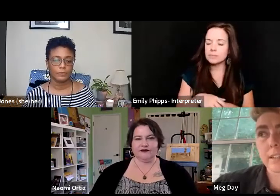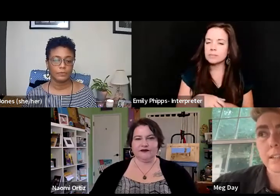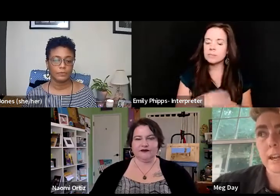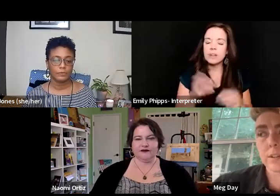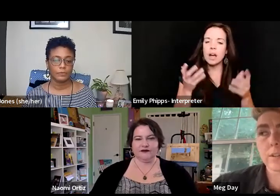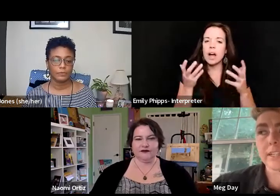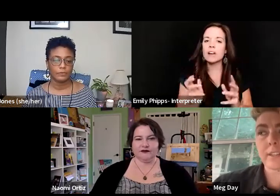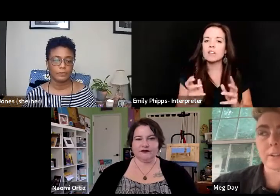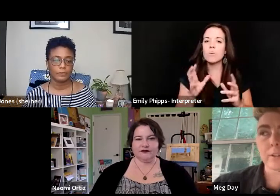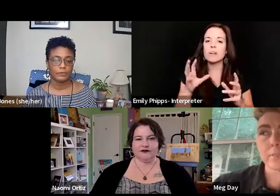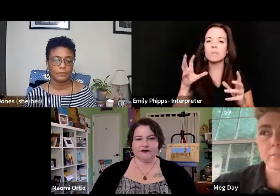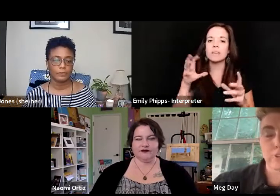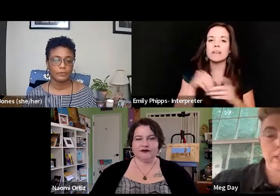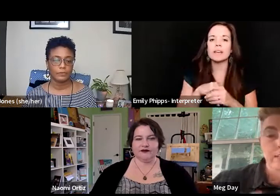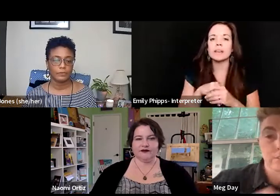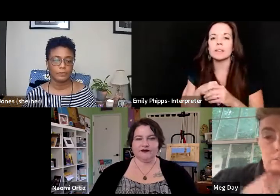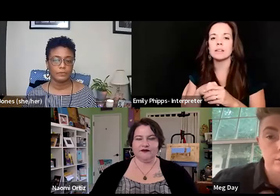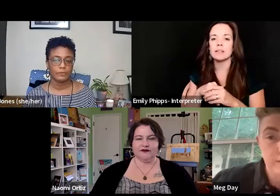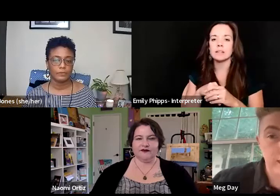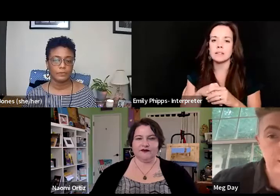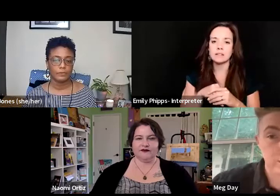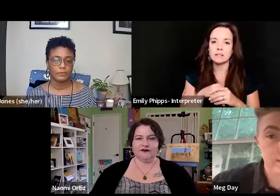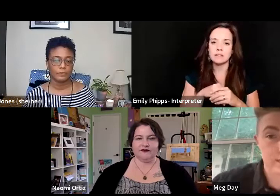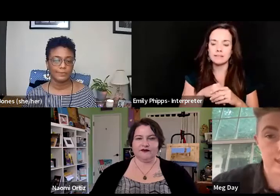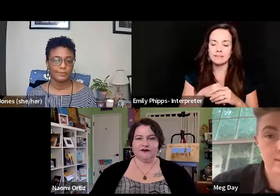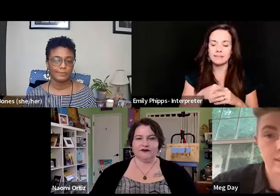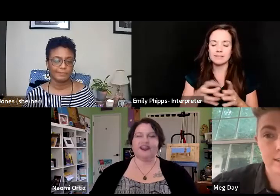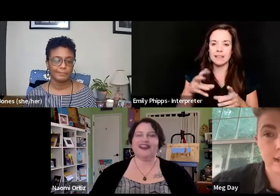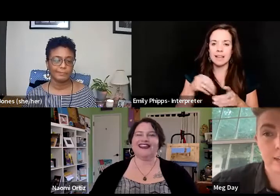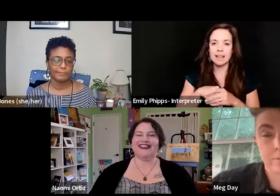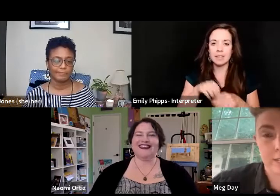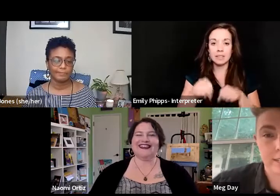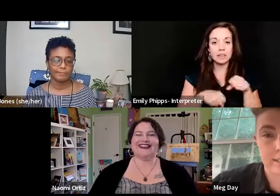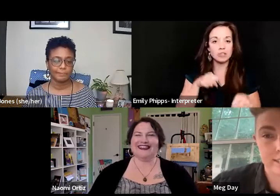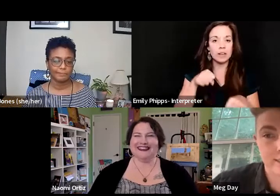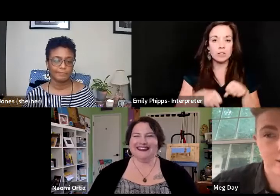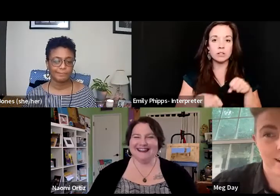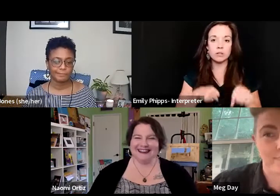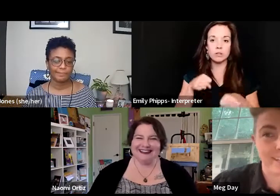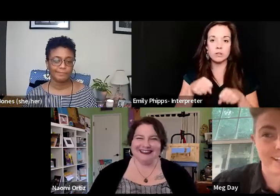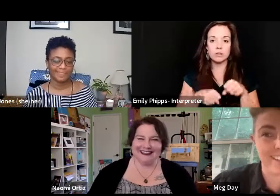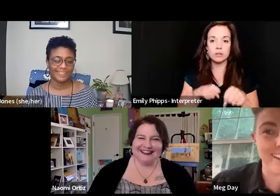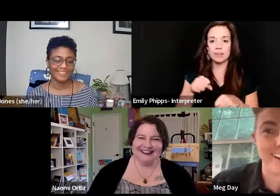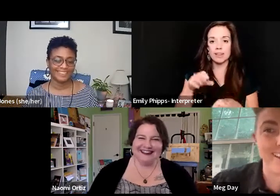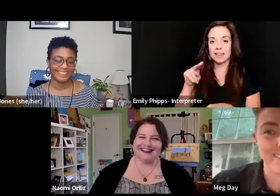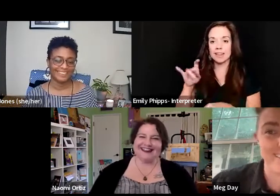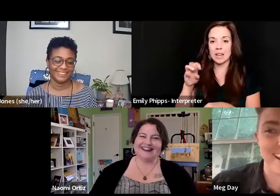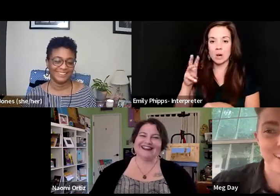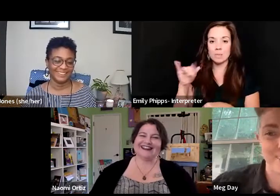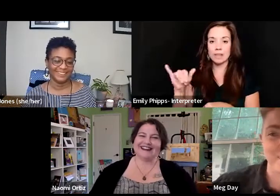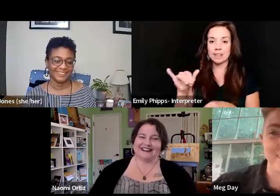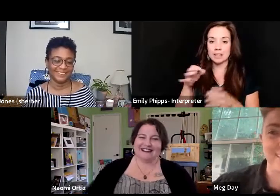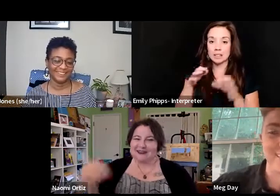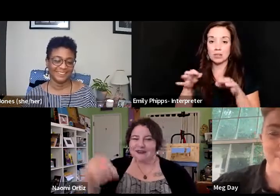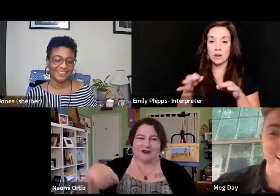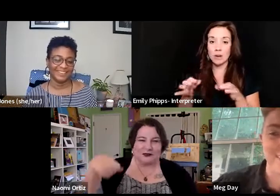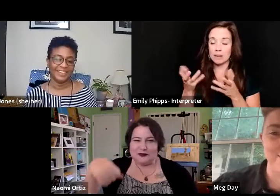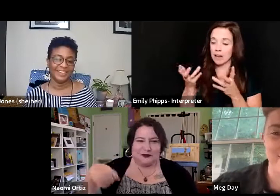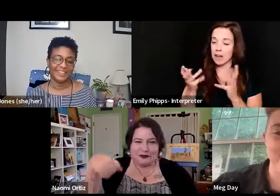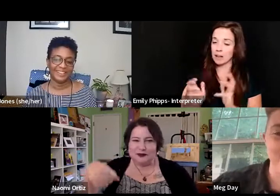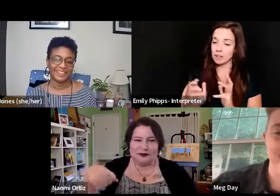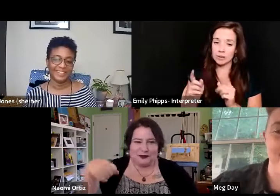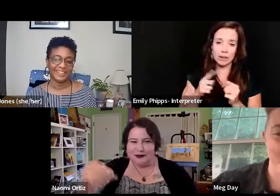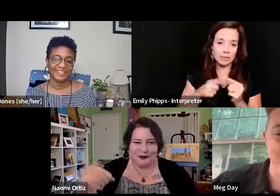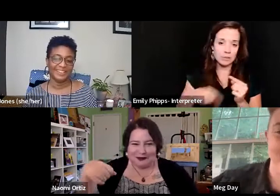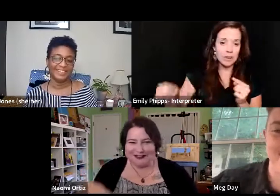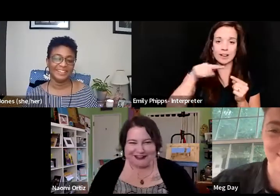in that, I don't want to be on the Crip tricycle in that cul-de-sac that Naomi is describing. I do not want to be around and